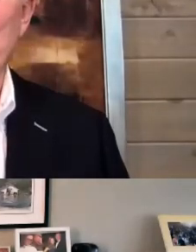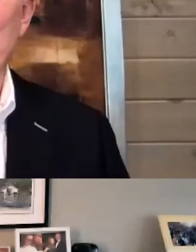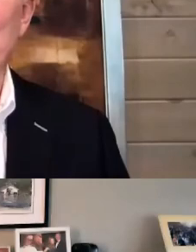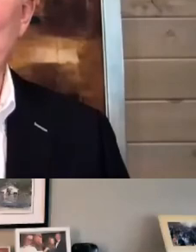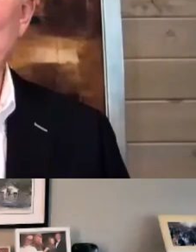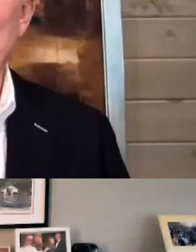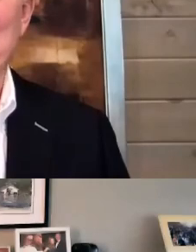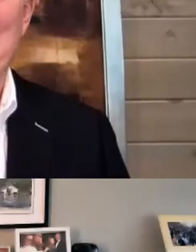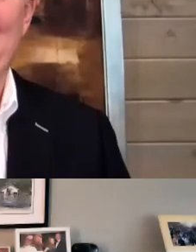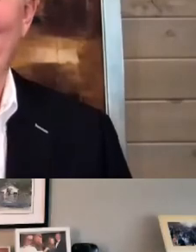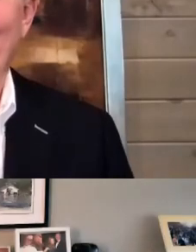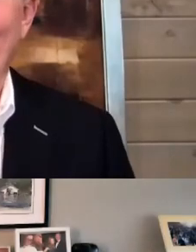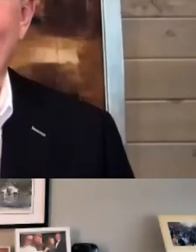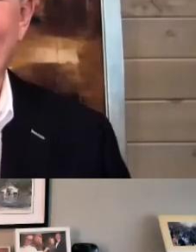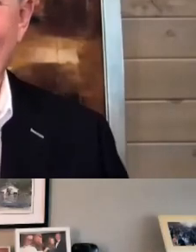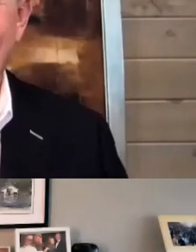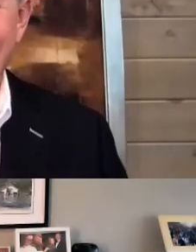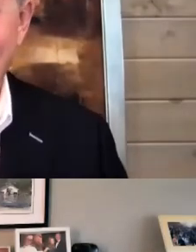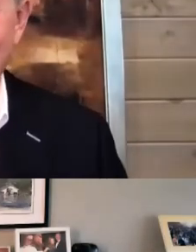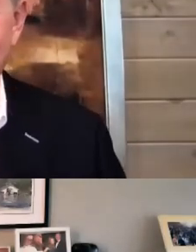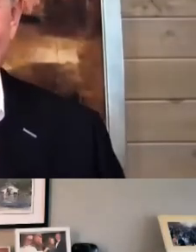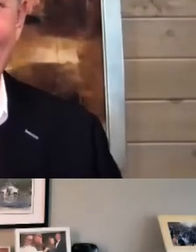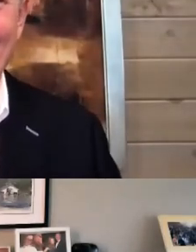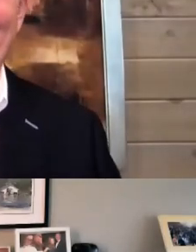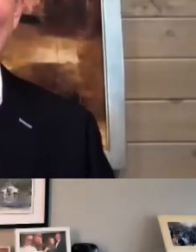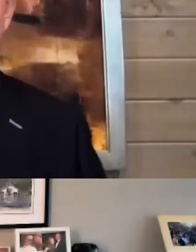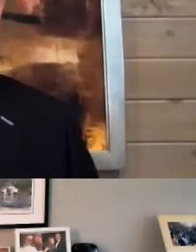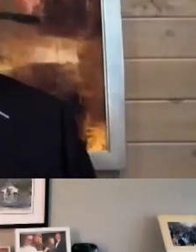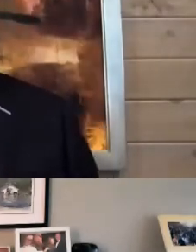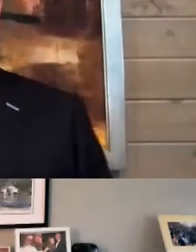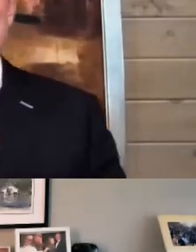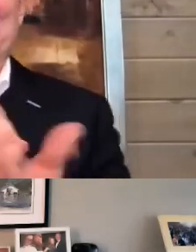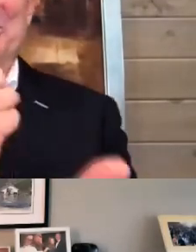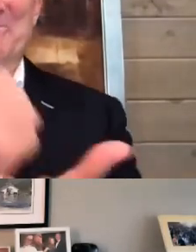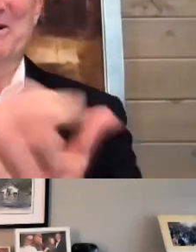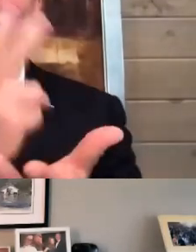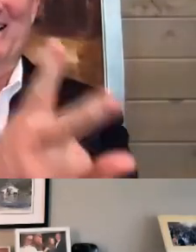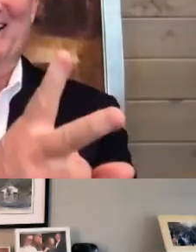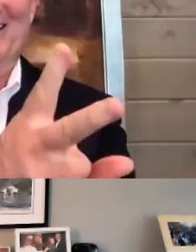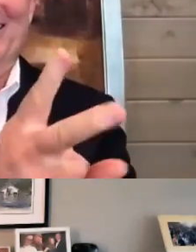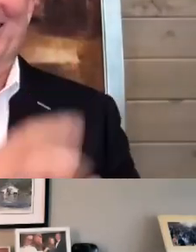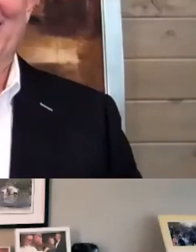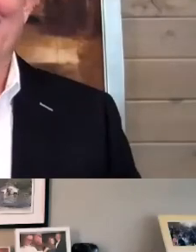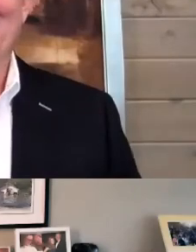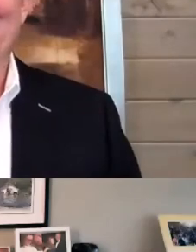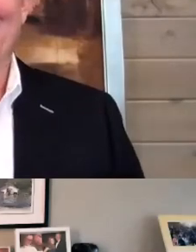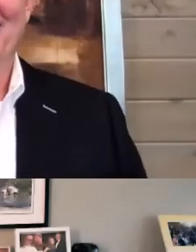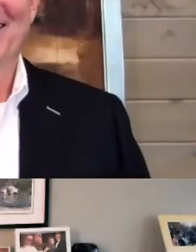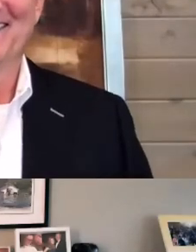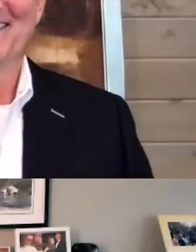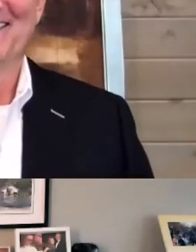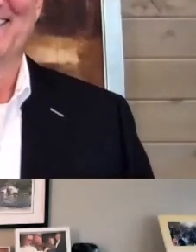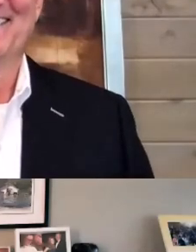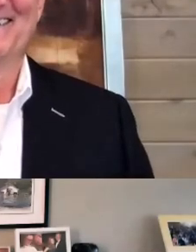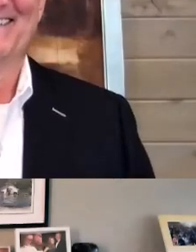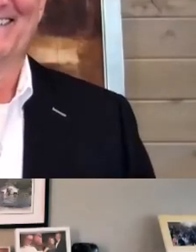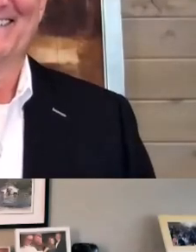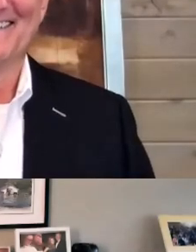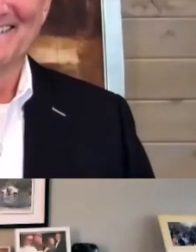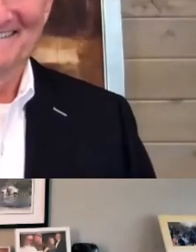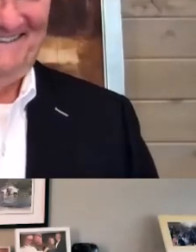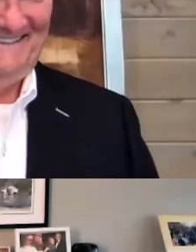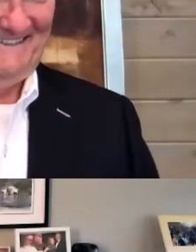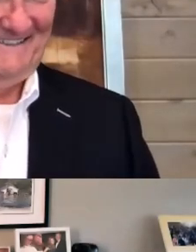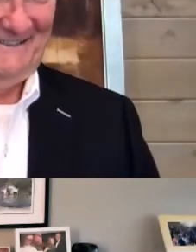Jen, do you want to go first? Who do you want to go? I'm just going to go first. Okay, if I have my – if I have my two